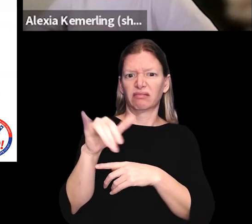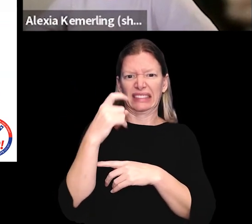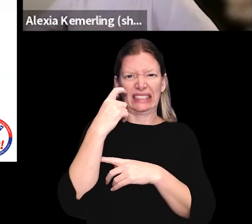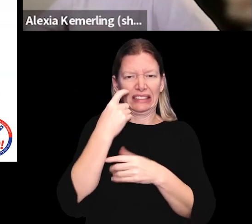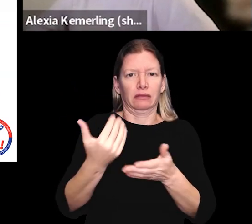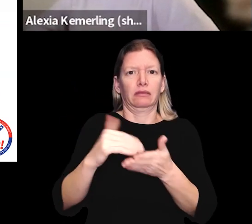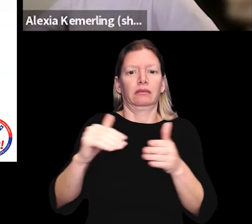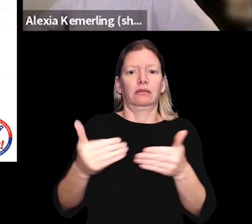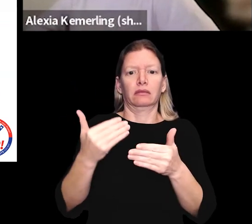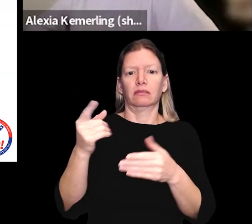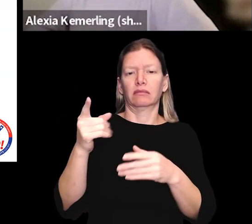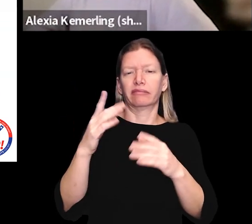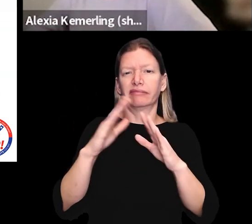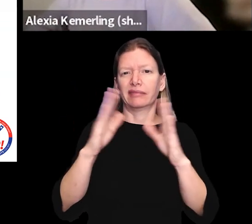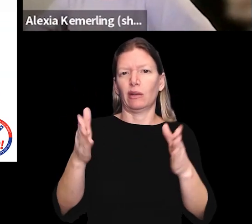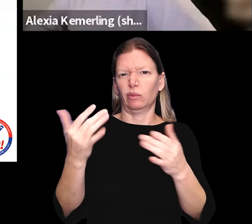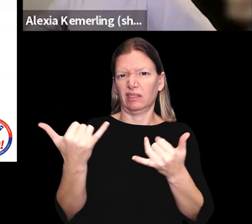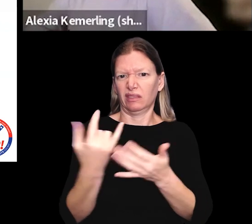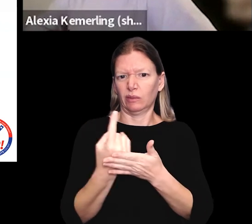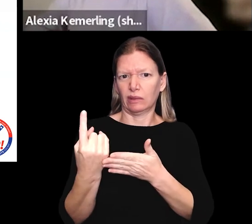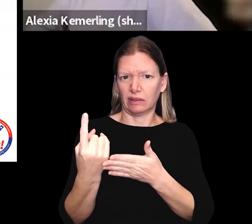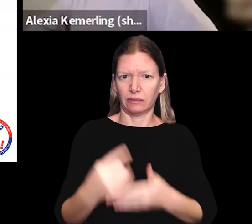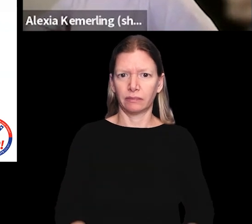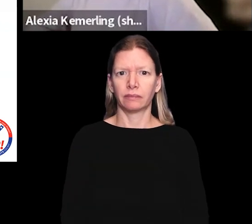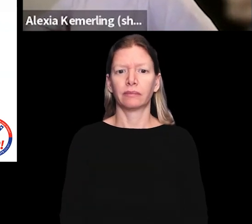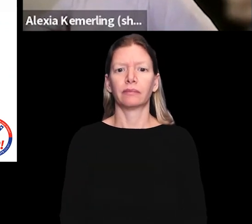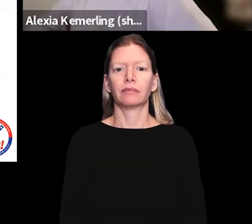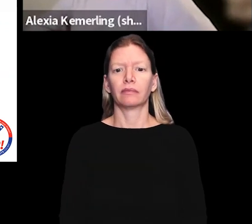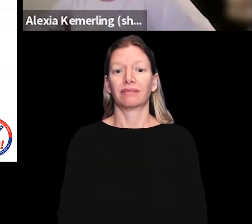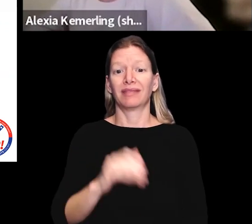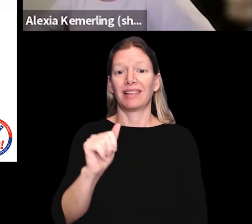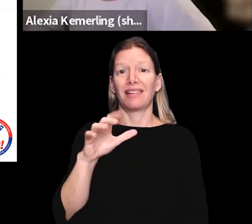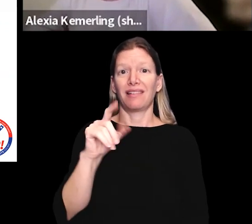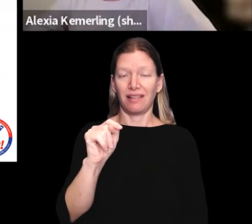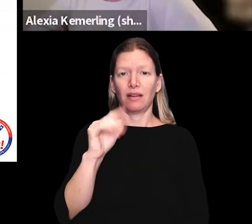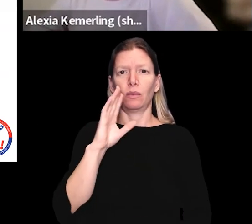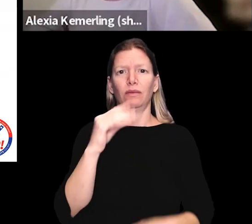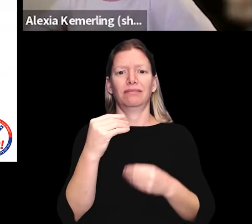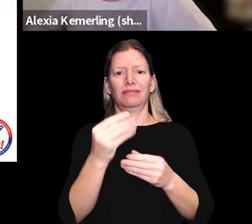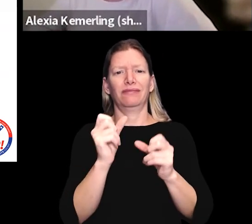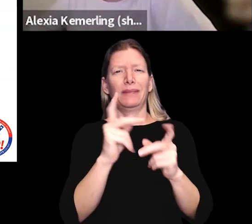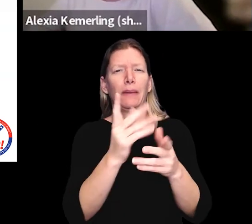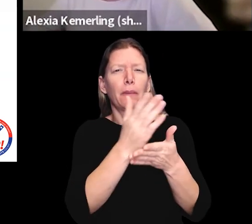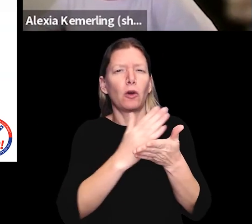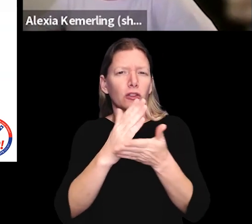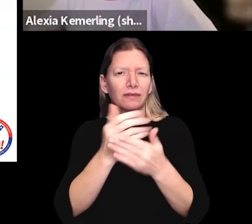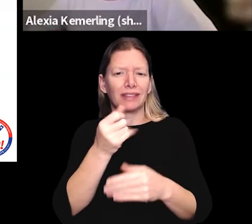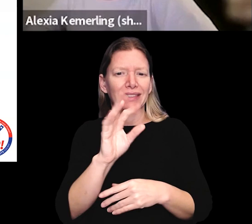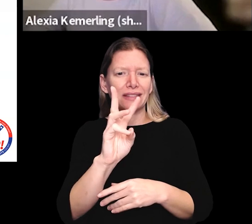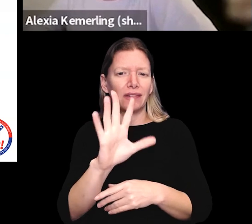reintroduced in the House this week, and this act would restore